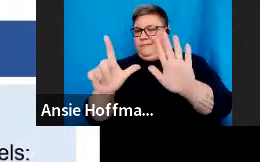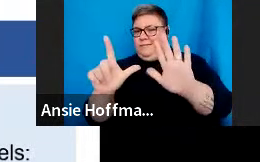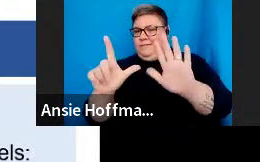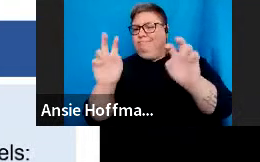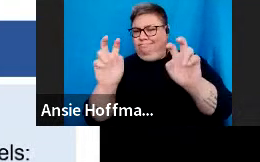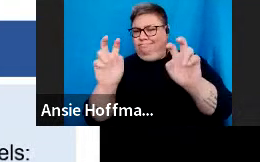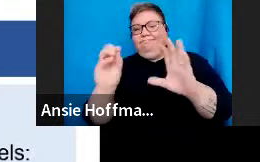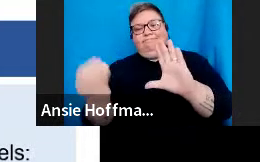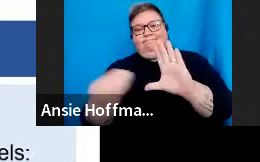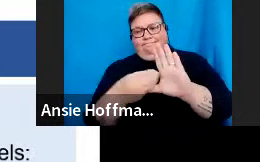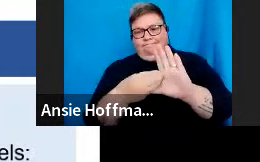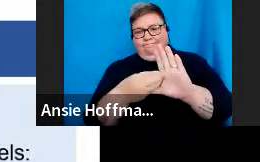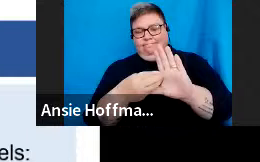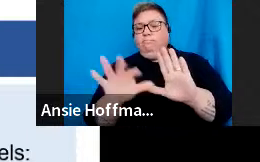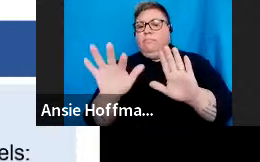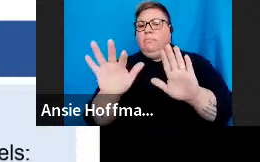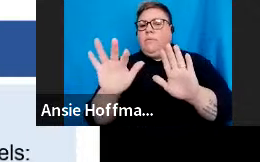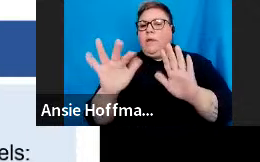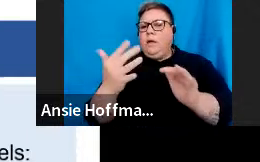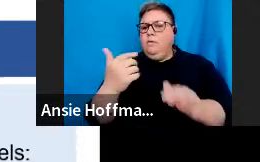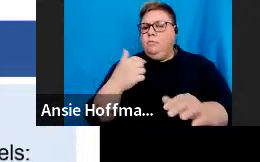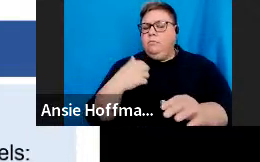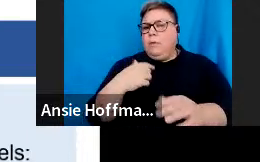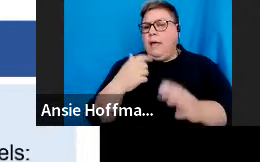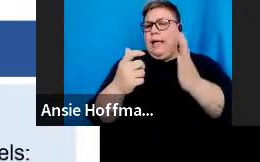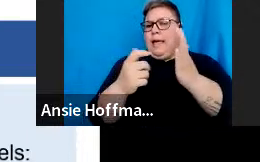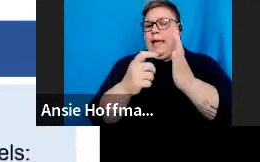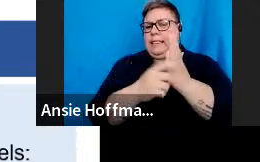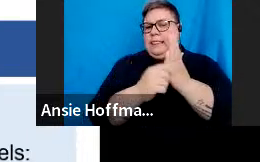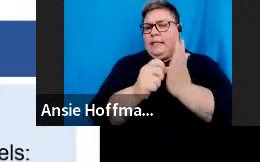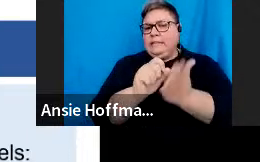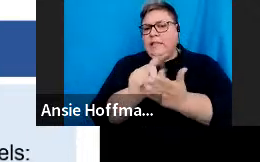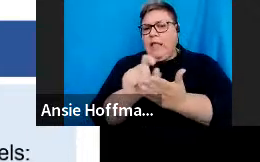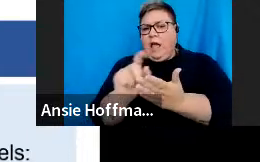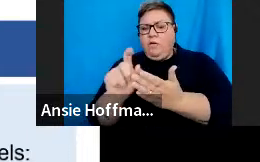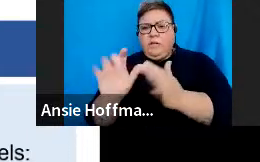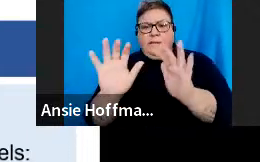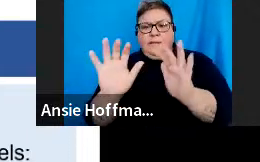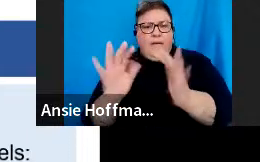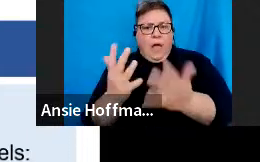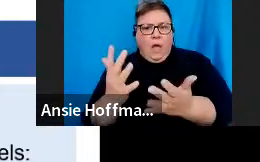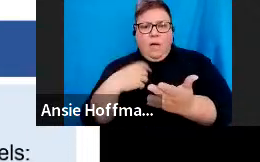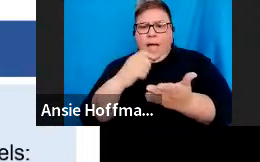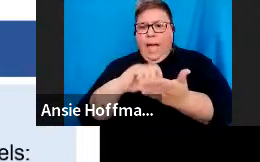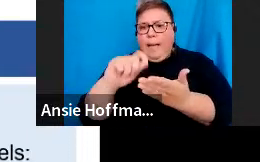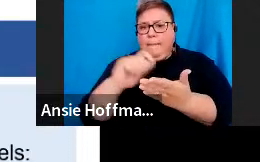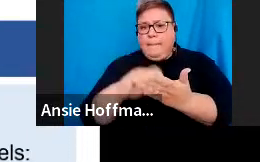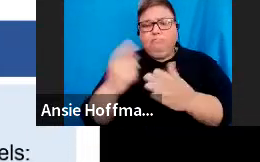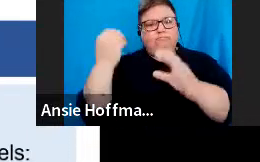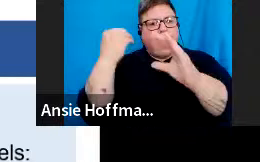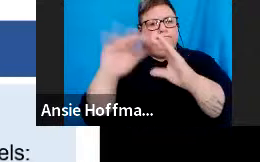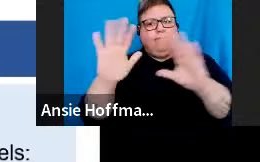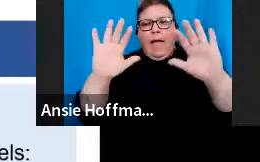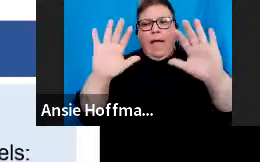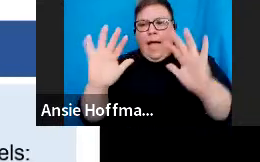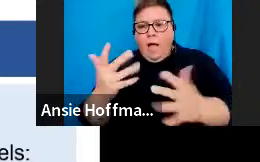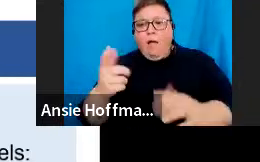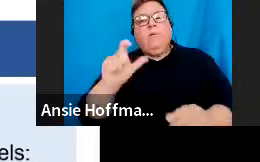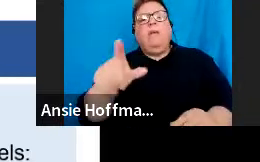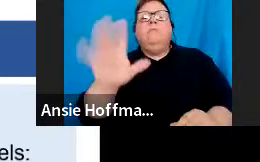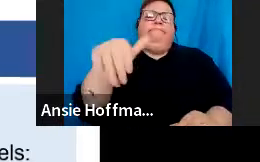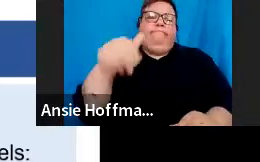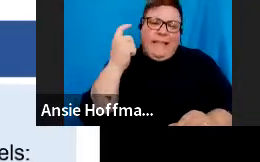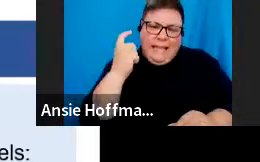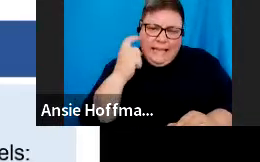Okay. So, how to obtain a tax directive? The tax directive application forms can be obtained through any of the following channels.